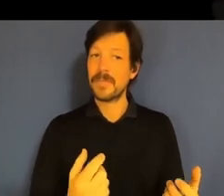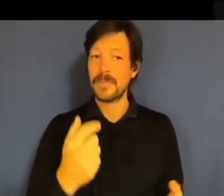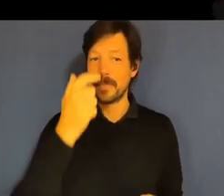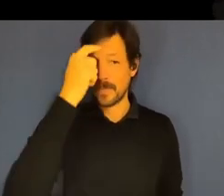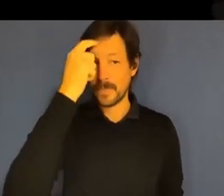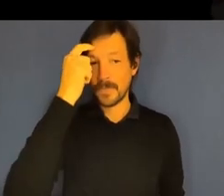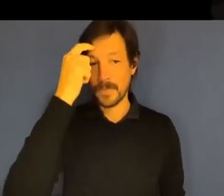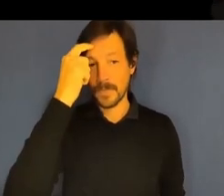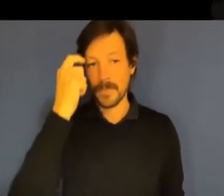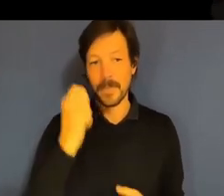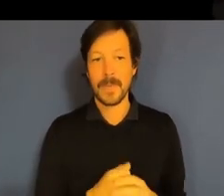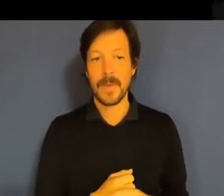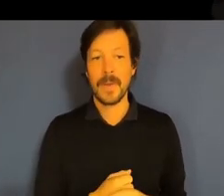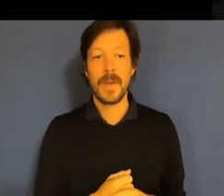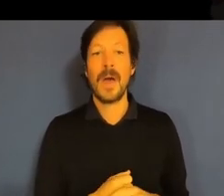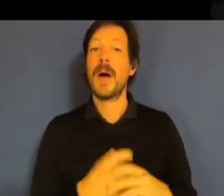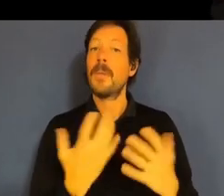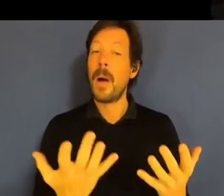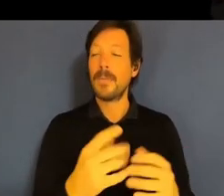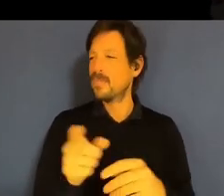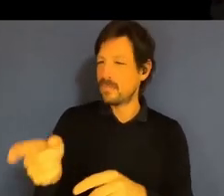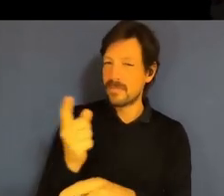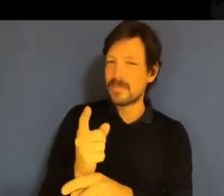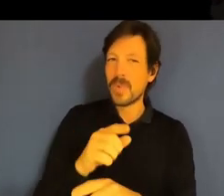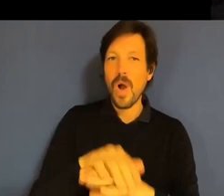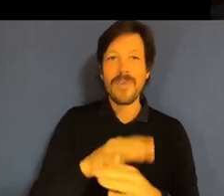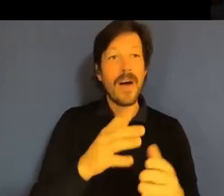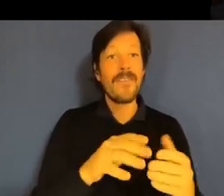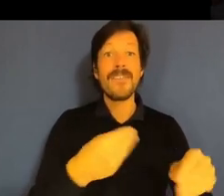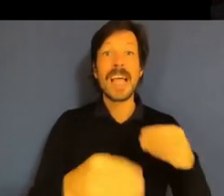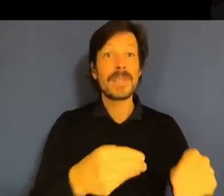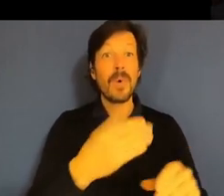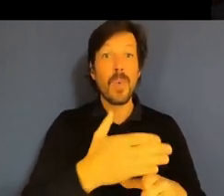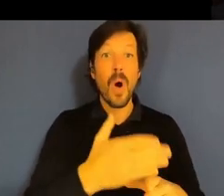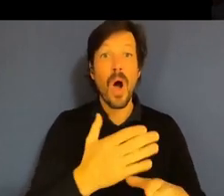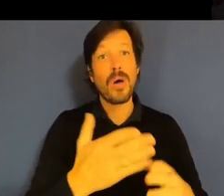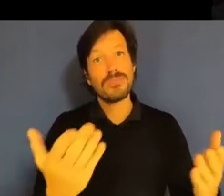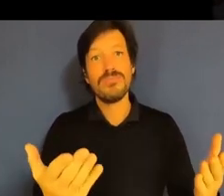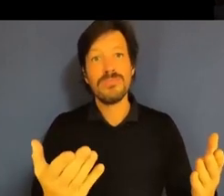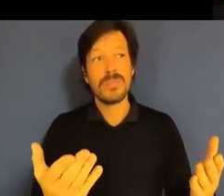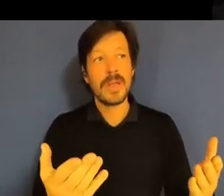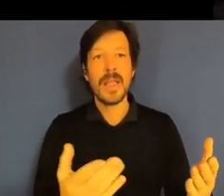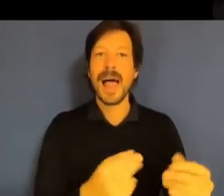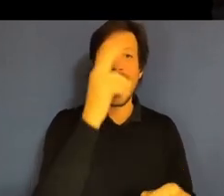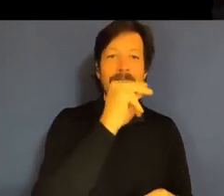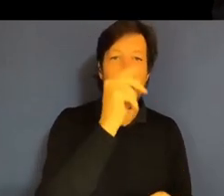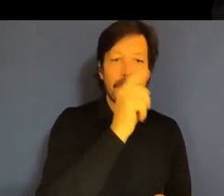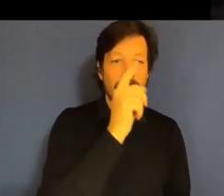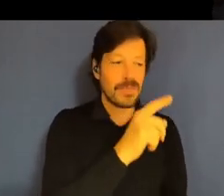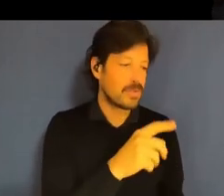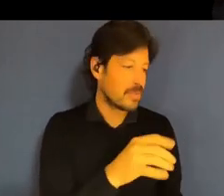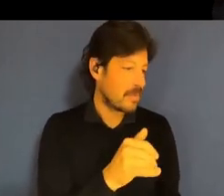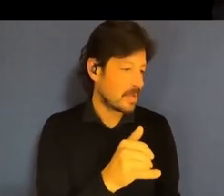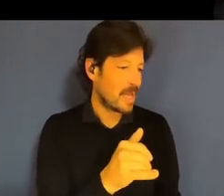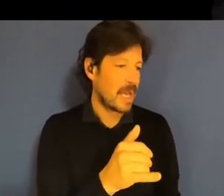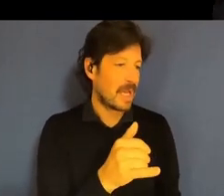of different approaches to flexible work. If you're young, obviously you've got... You might be starting a family, you've